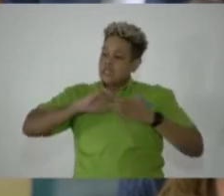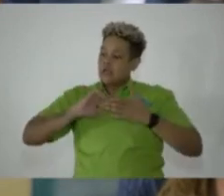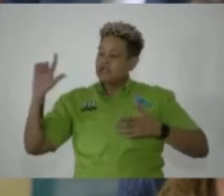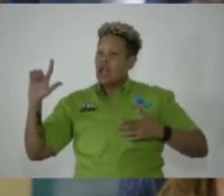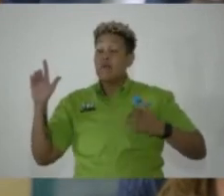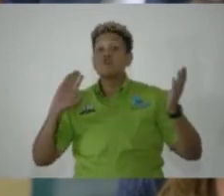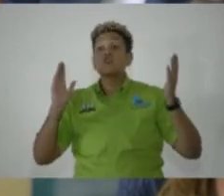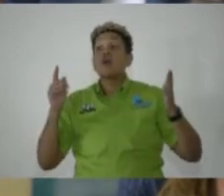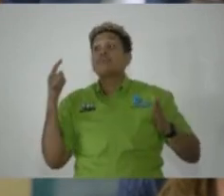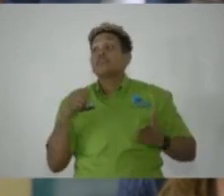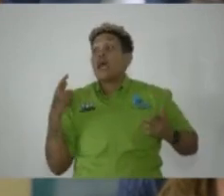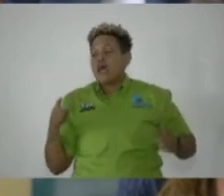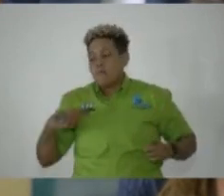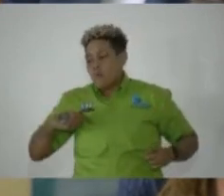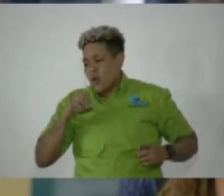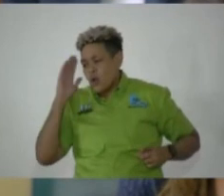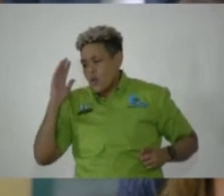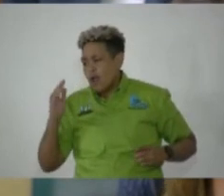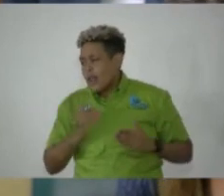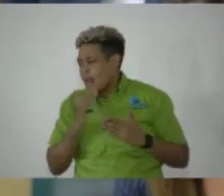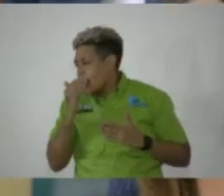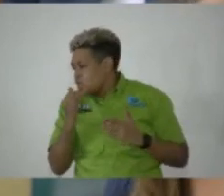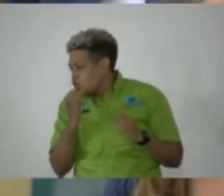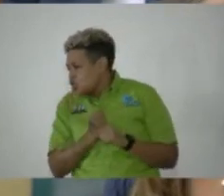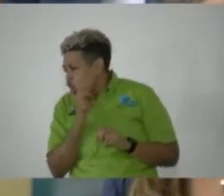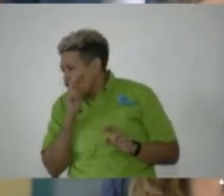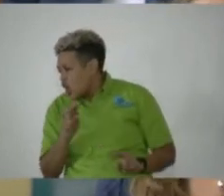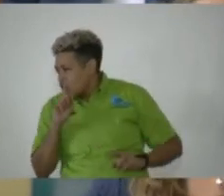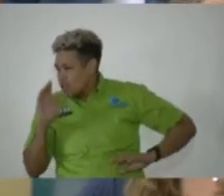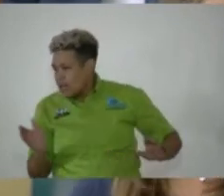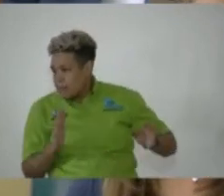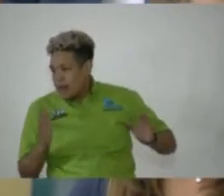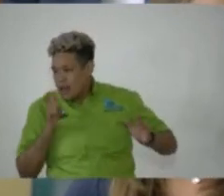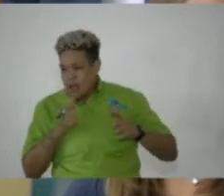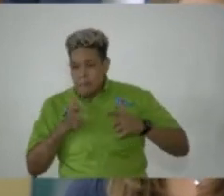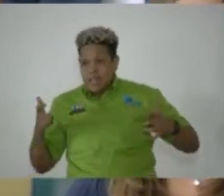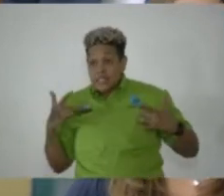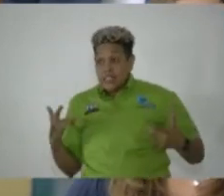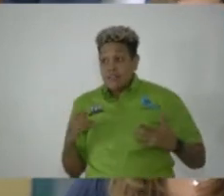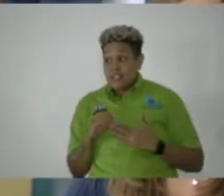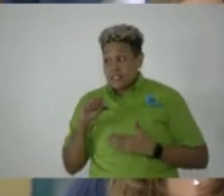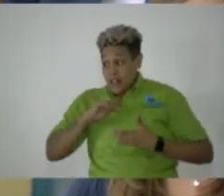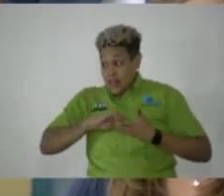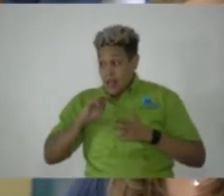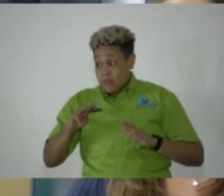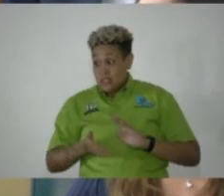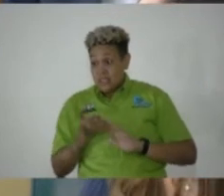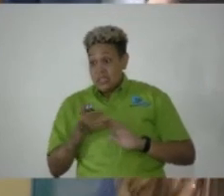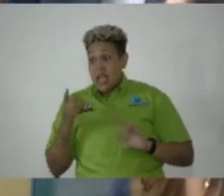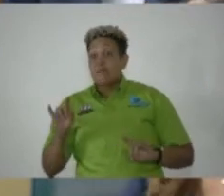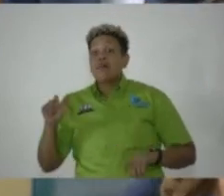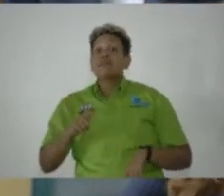Service. We will, next year, plan a major event in St. Thomas. By then, the